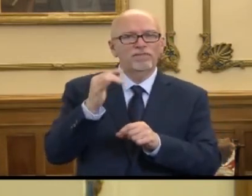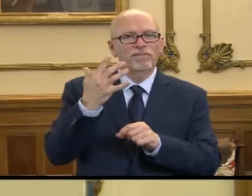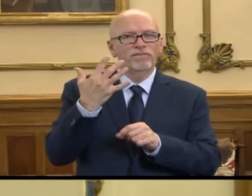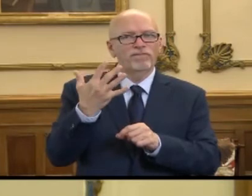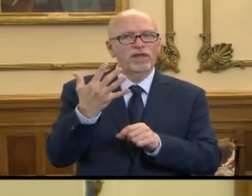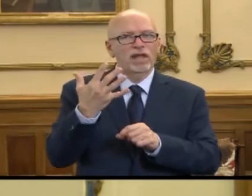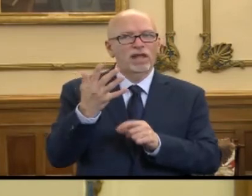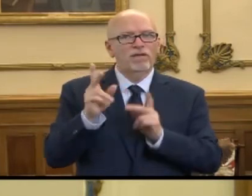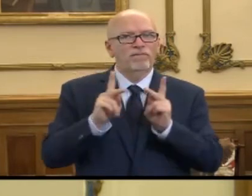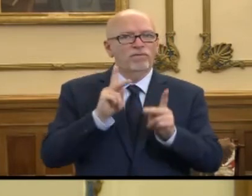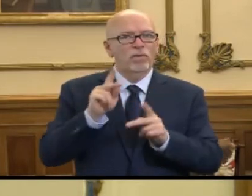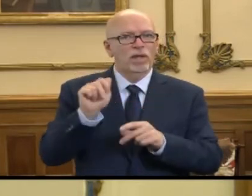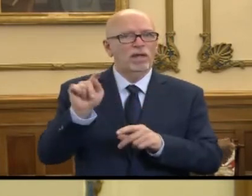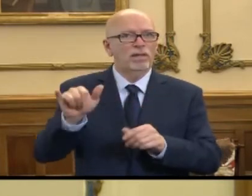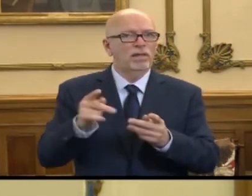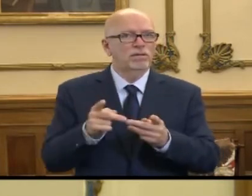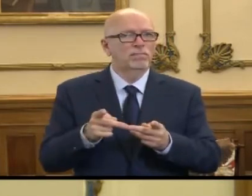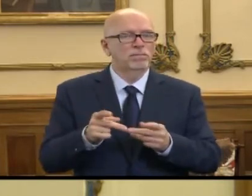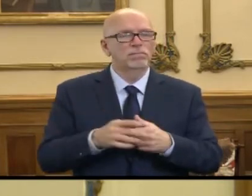folks at the facility.